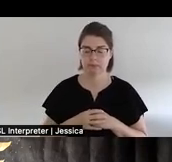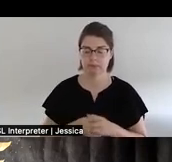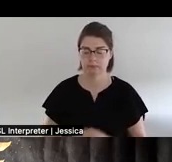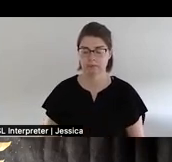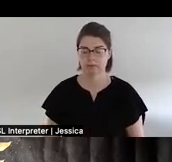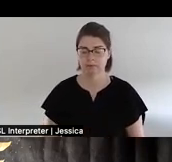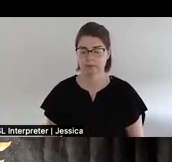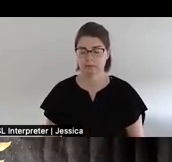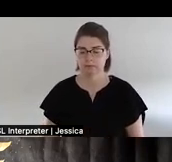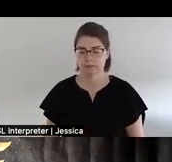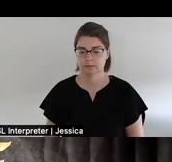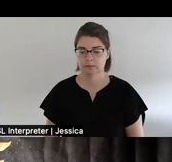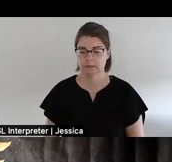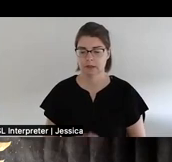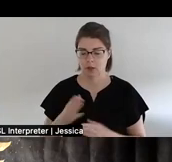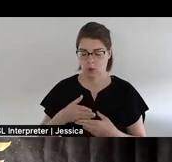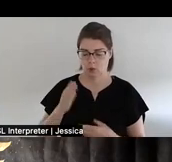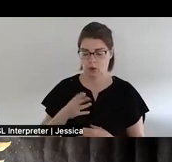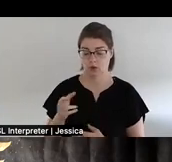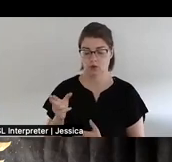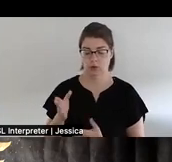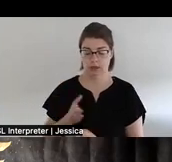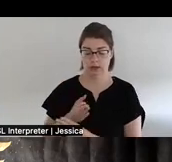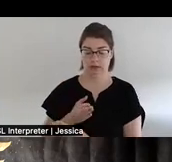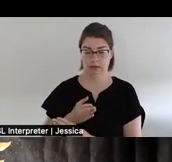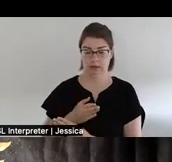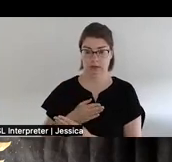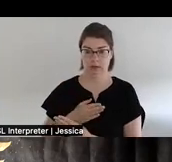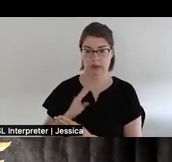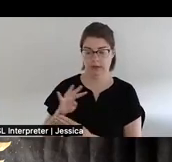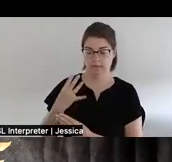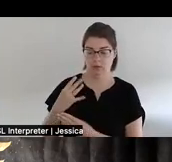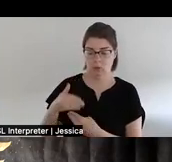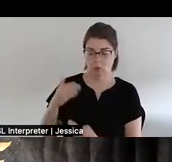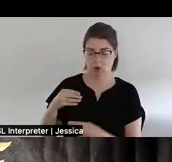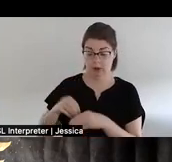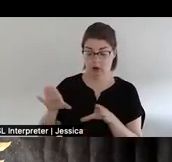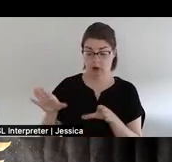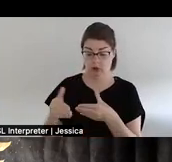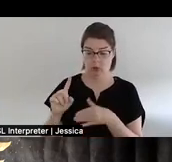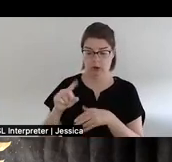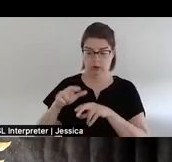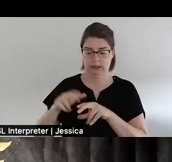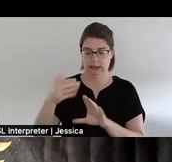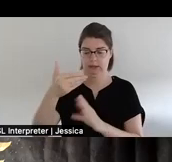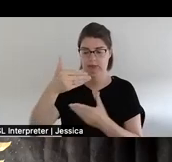And lastly, the wall to your right. This is the fourth wall in the room that you're seated in.